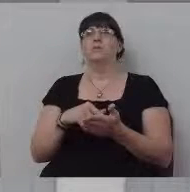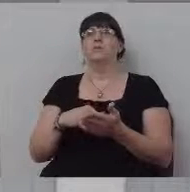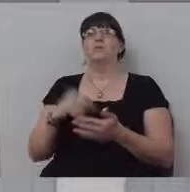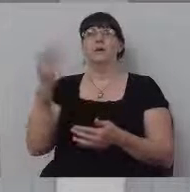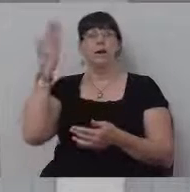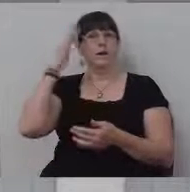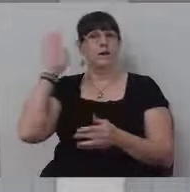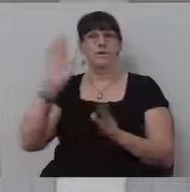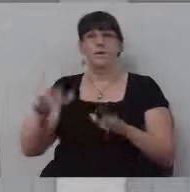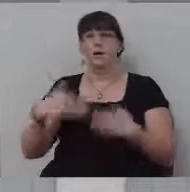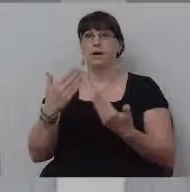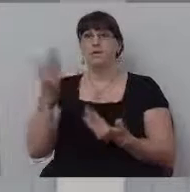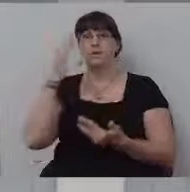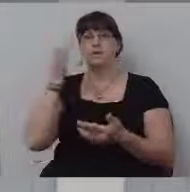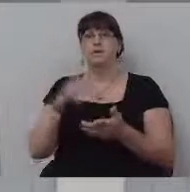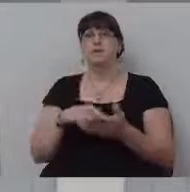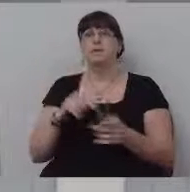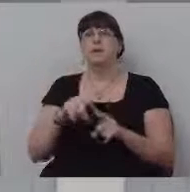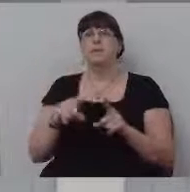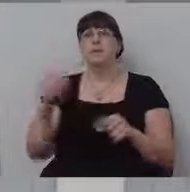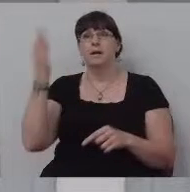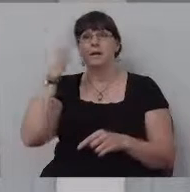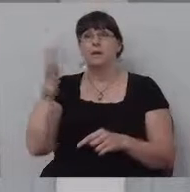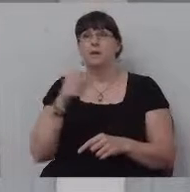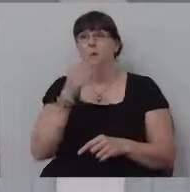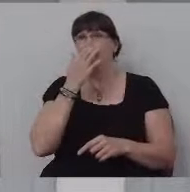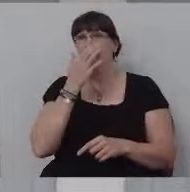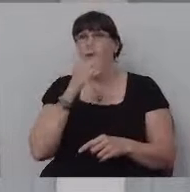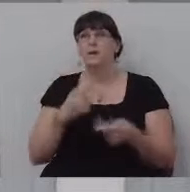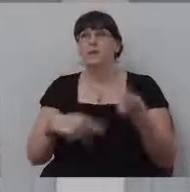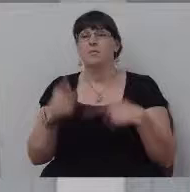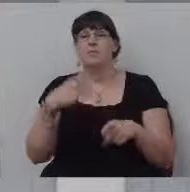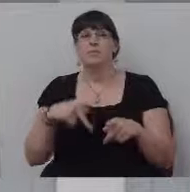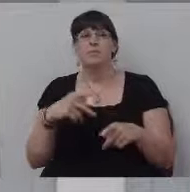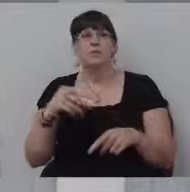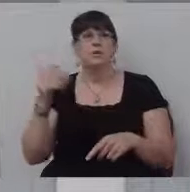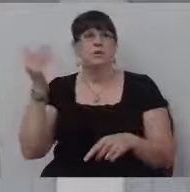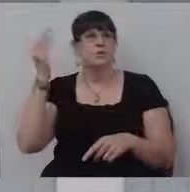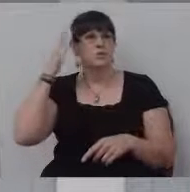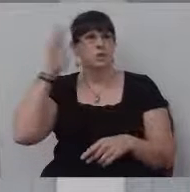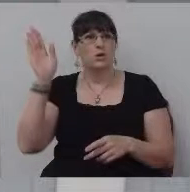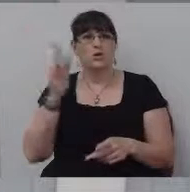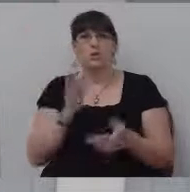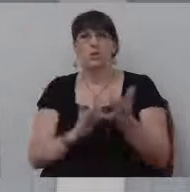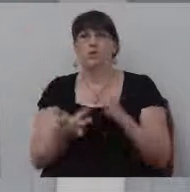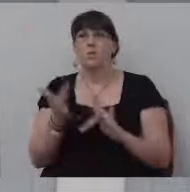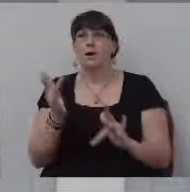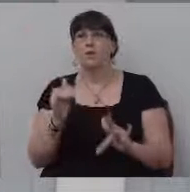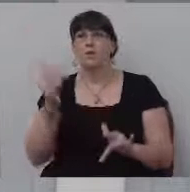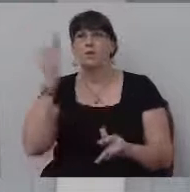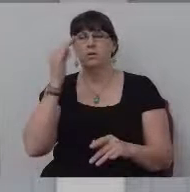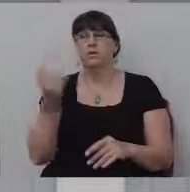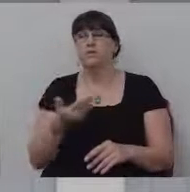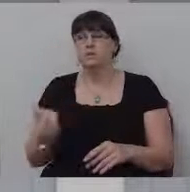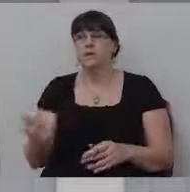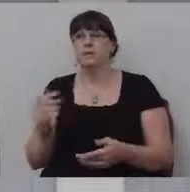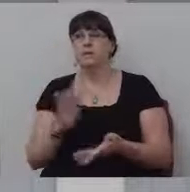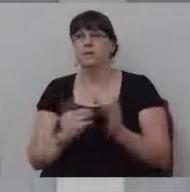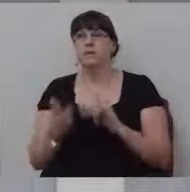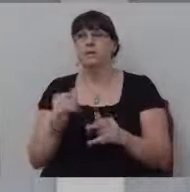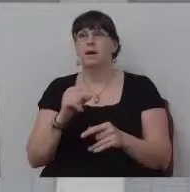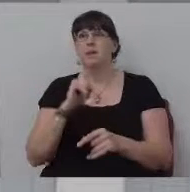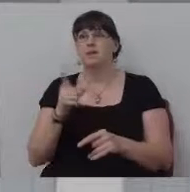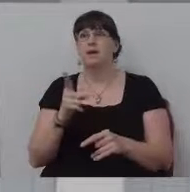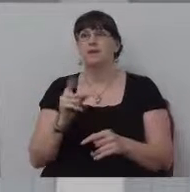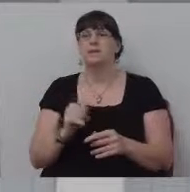I don't know how I even knew this, but I knew this. People who don't know the Bible and who don't know Jesus do know some things that the Bible says.